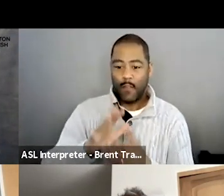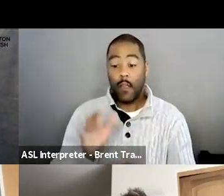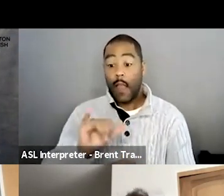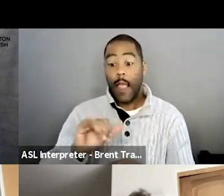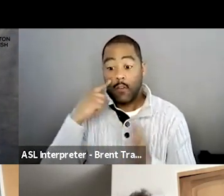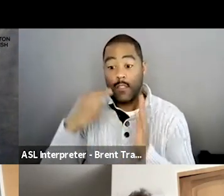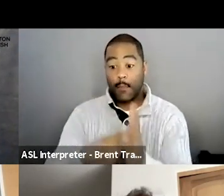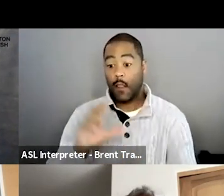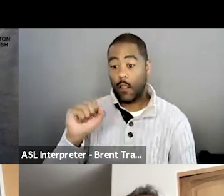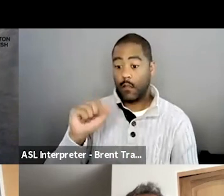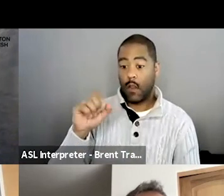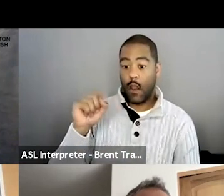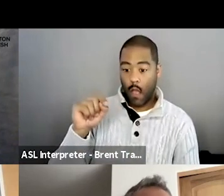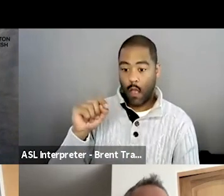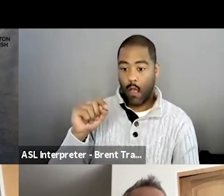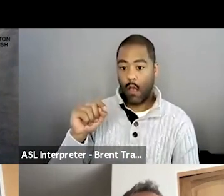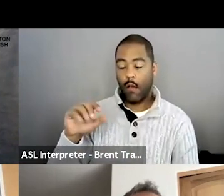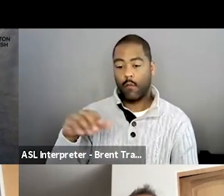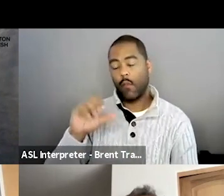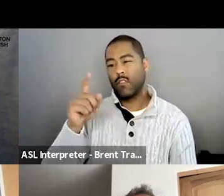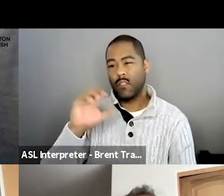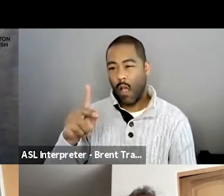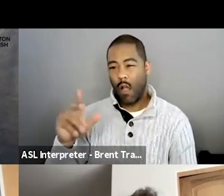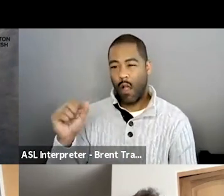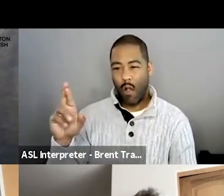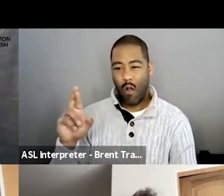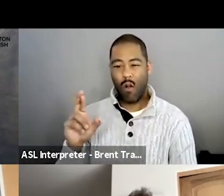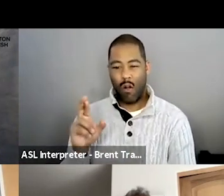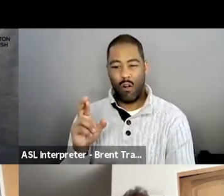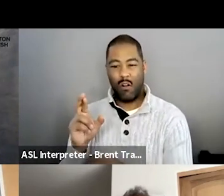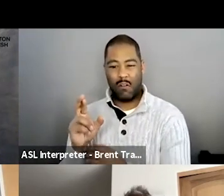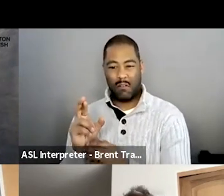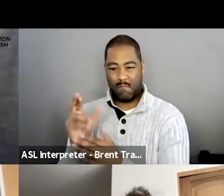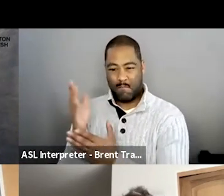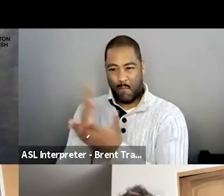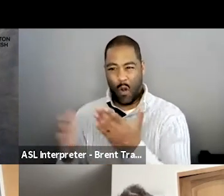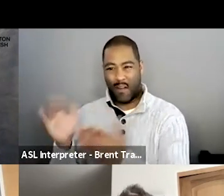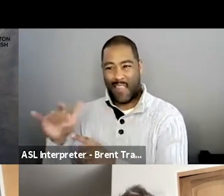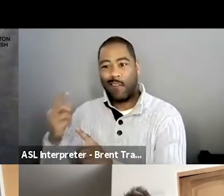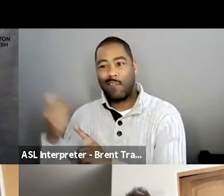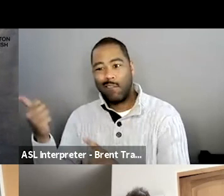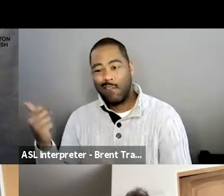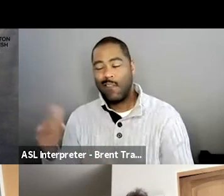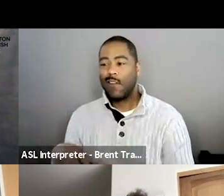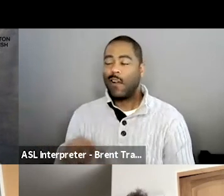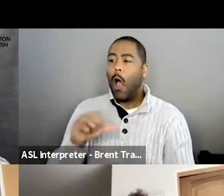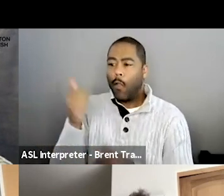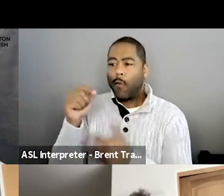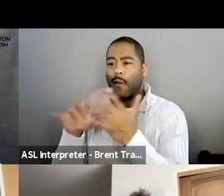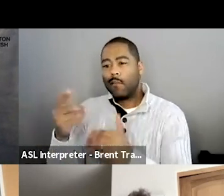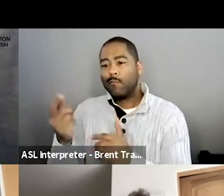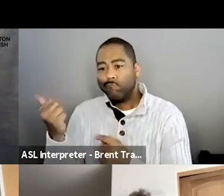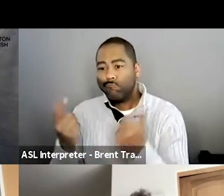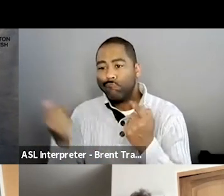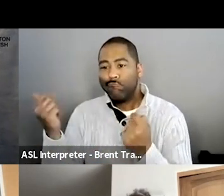I, and I would have loved to continue down that path, but there are a lot of paths. Like that was, what was so interesting is Sheila, Mike also